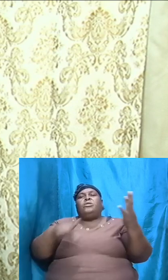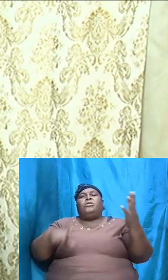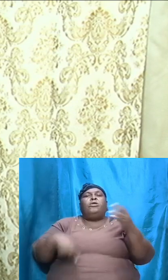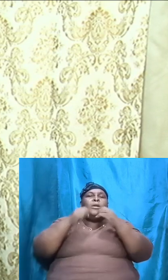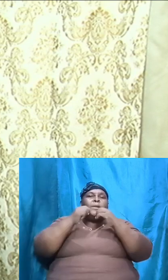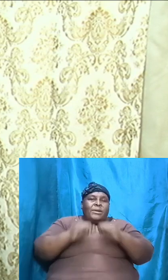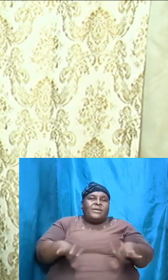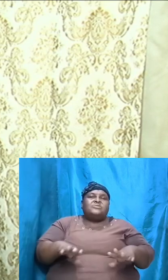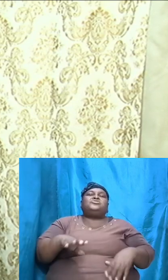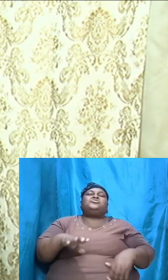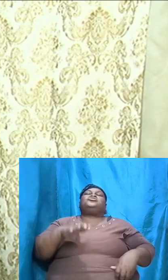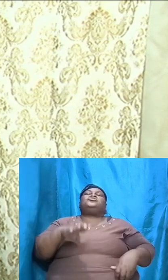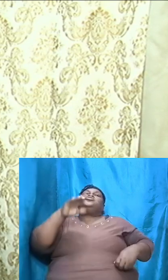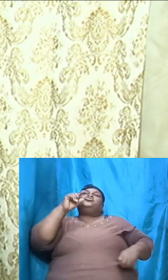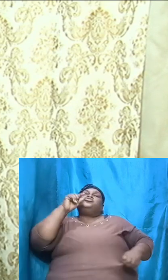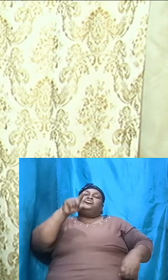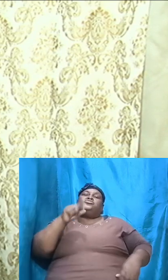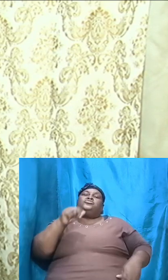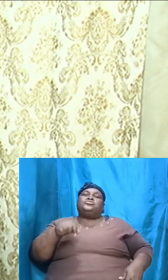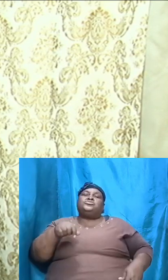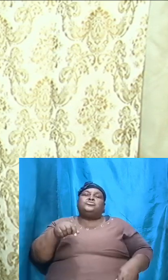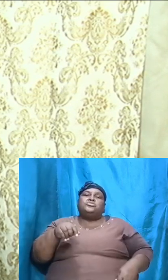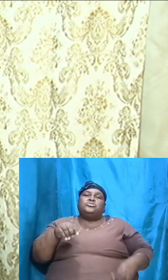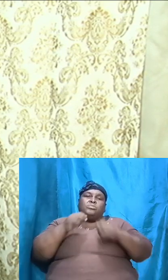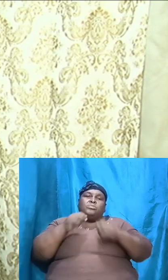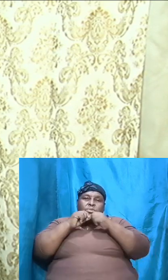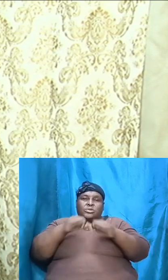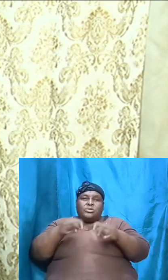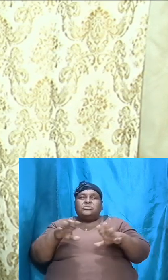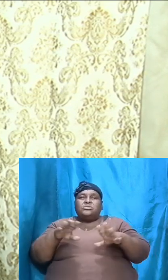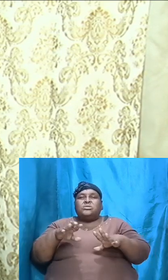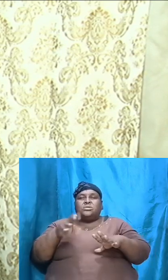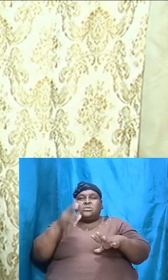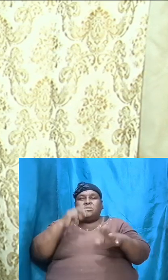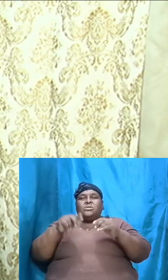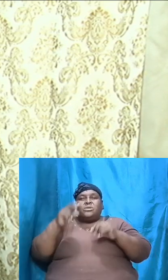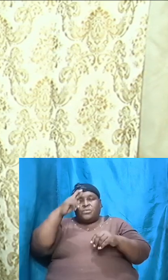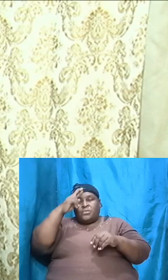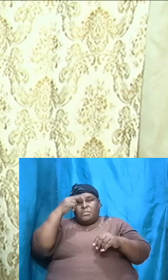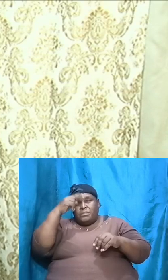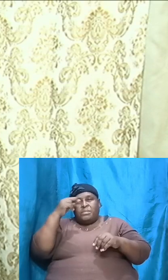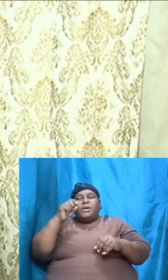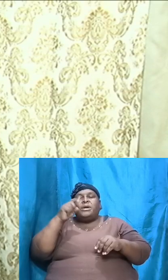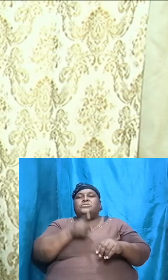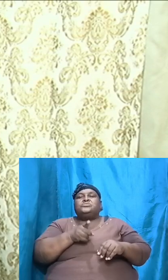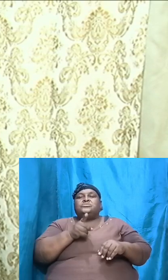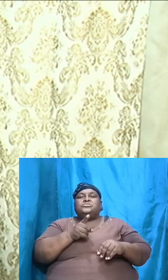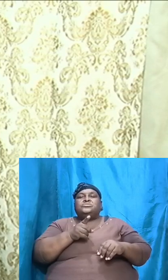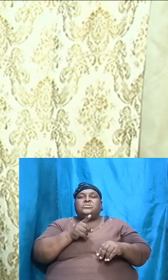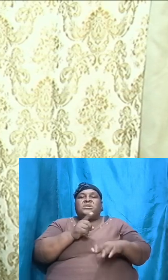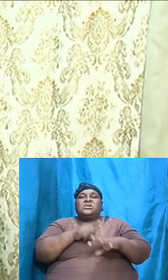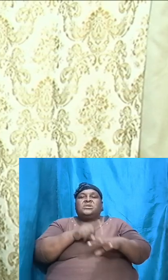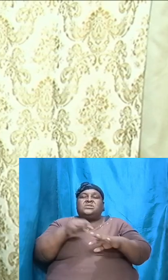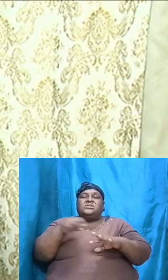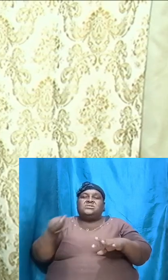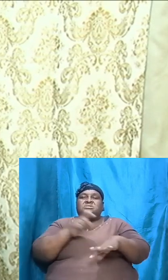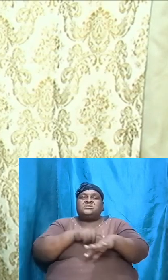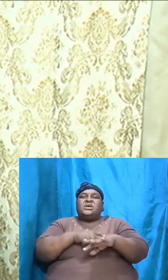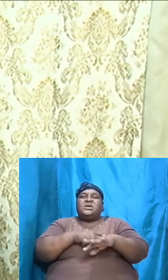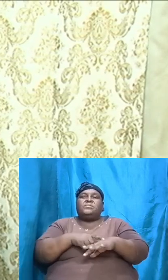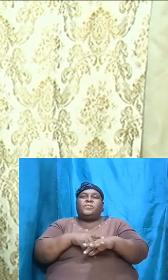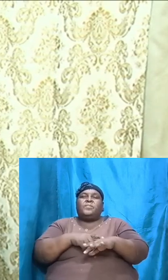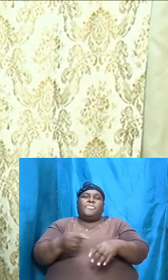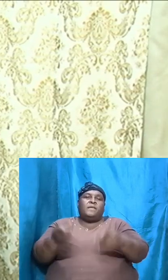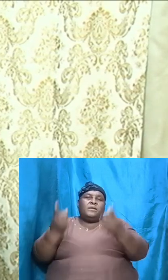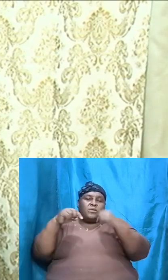you brethren beloved and I want to remind you at this time that comes